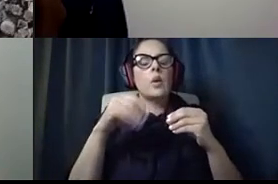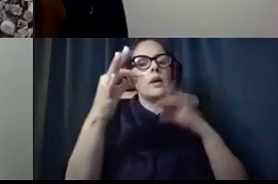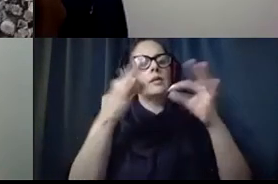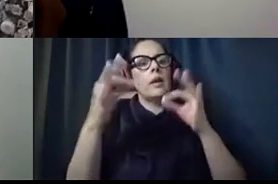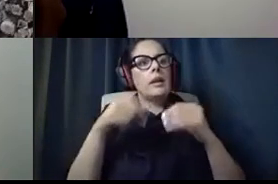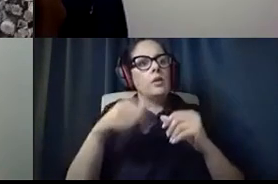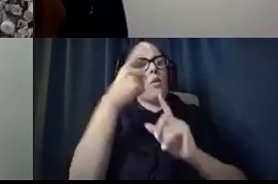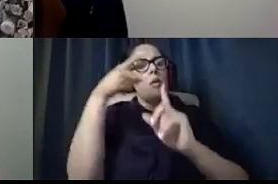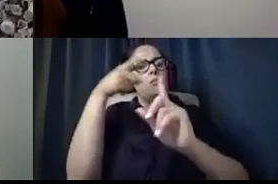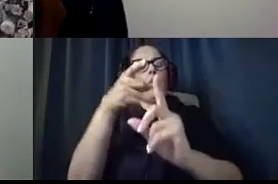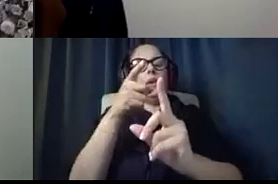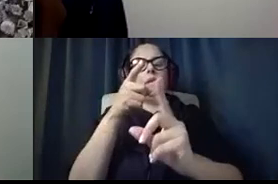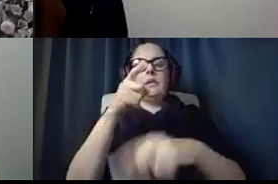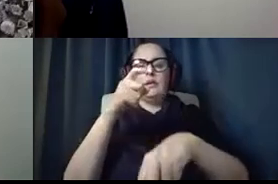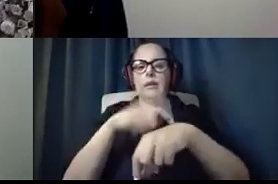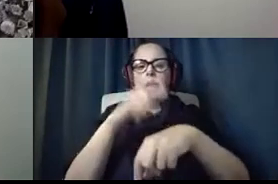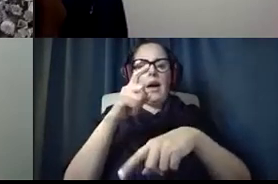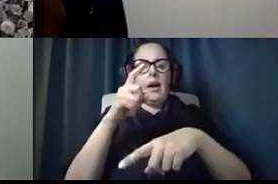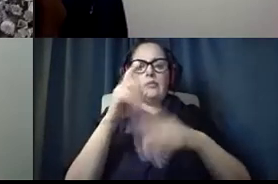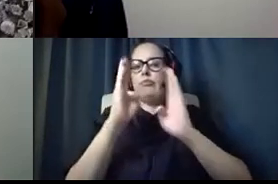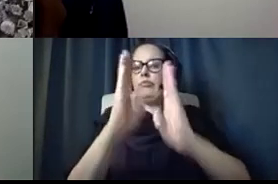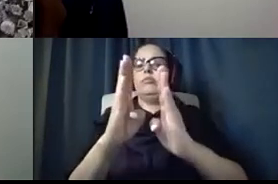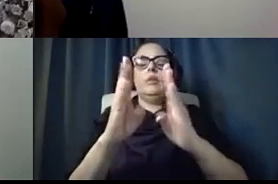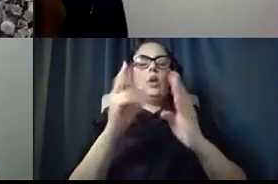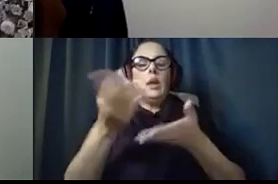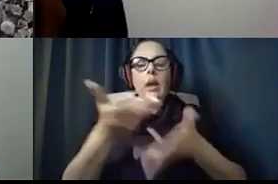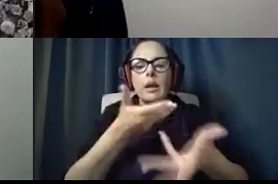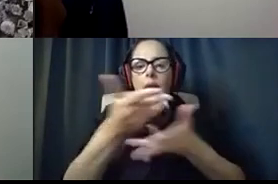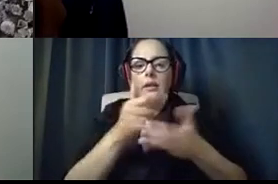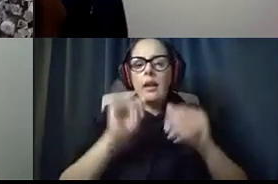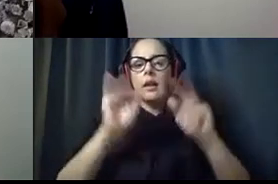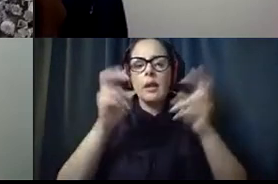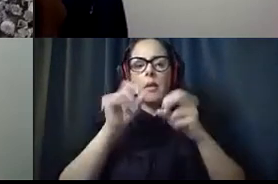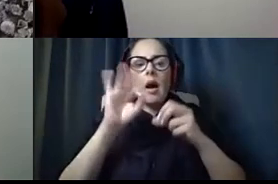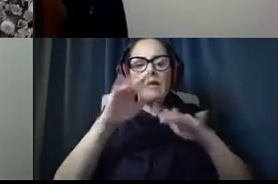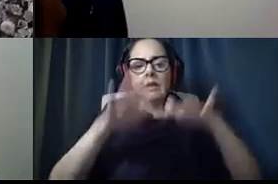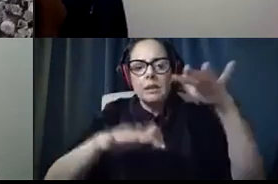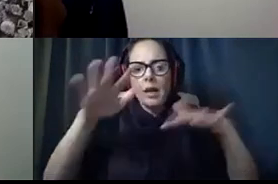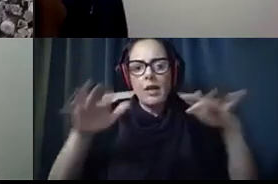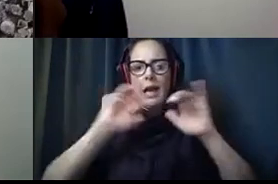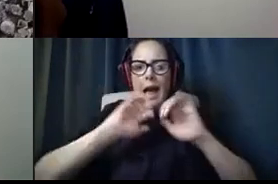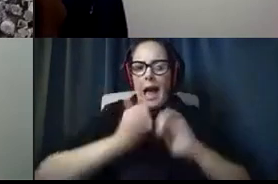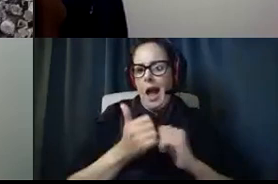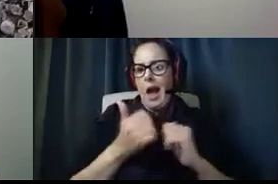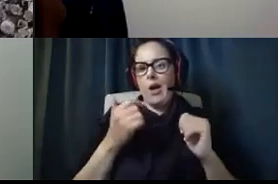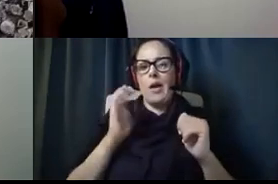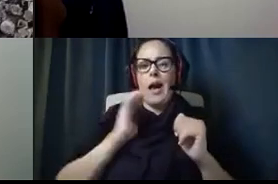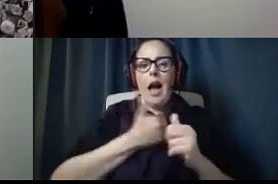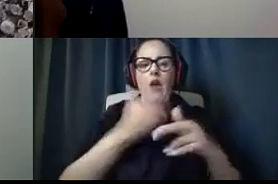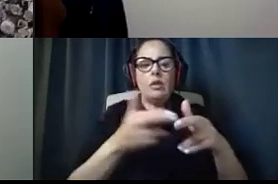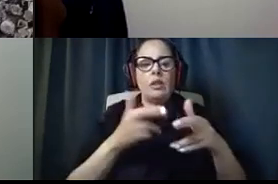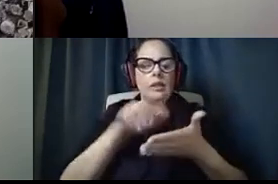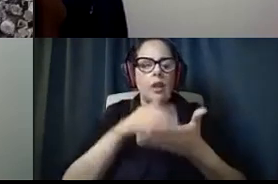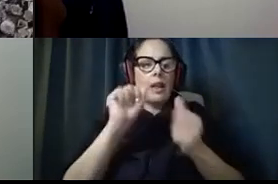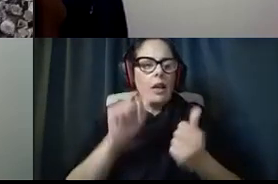engage with the community on the topic of disparity and ways in which our regional center can